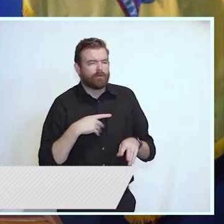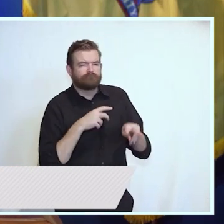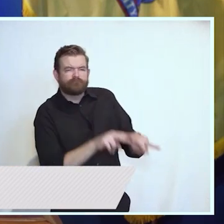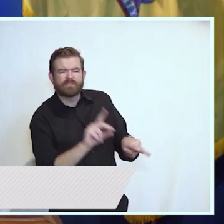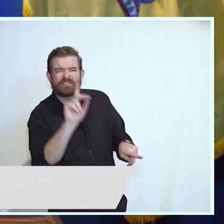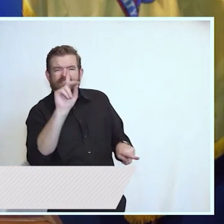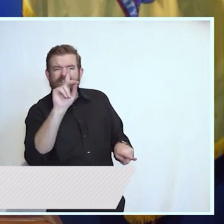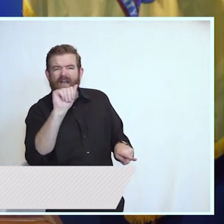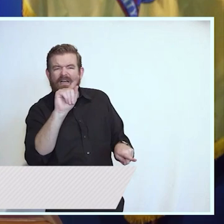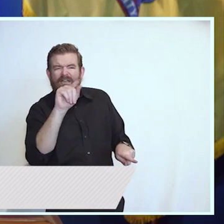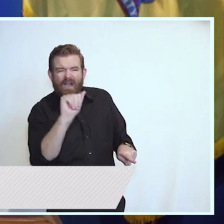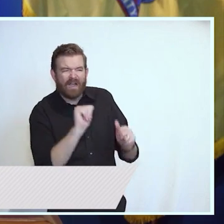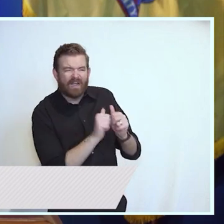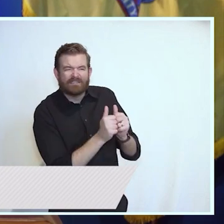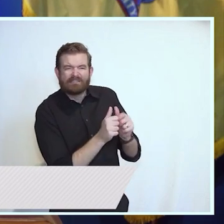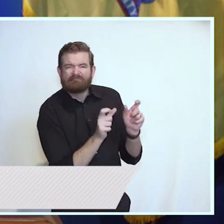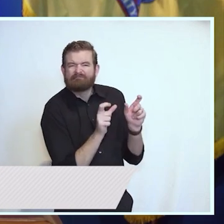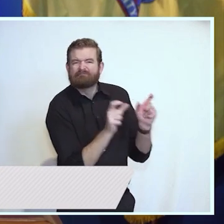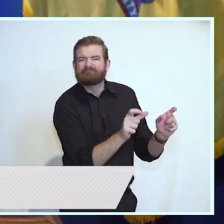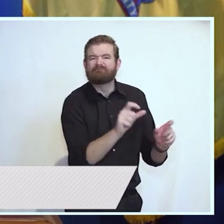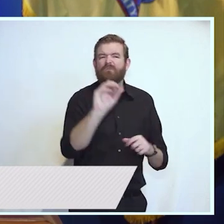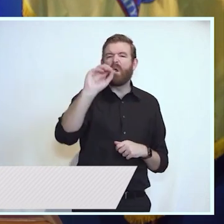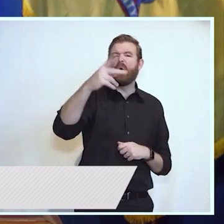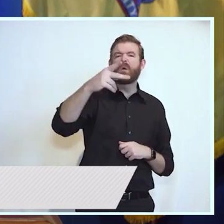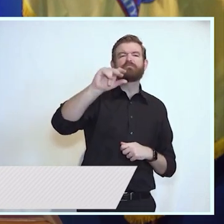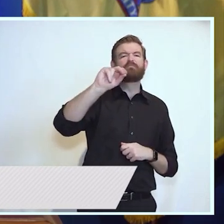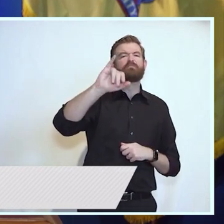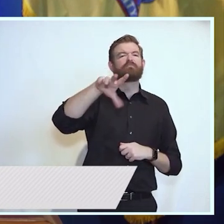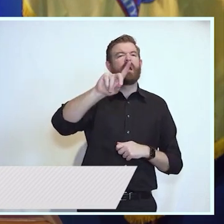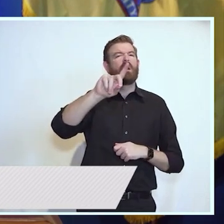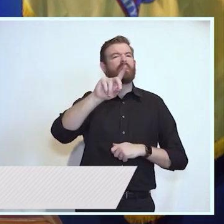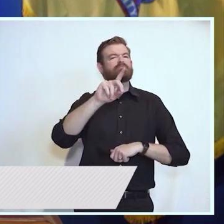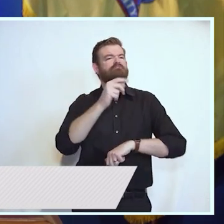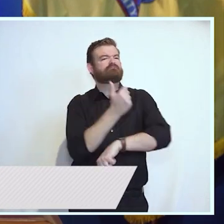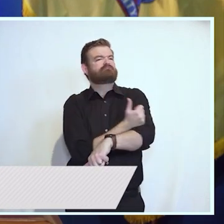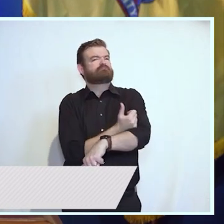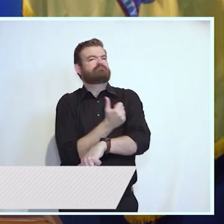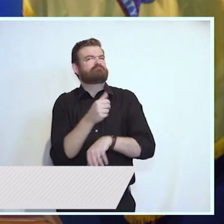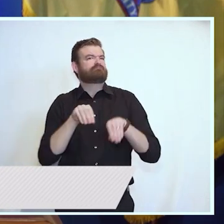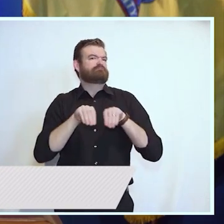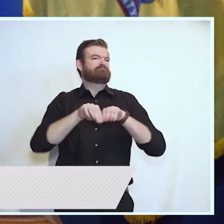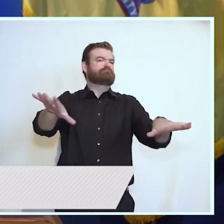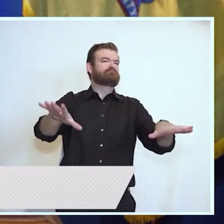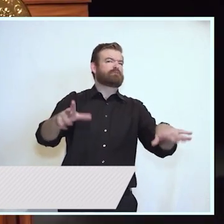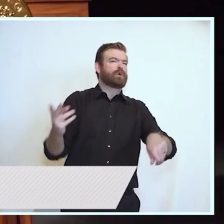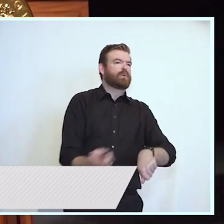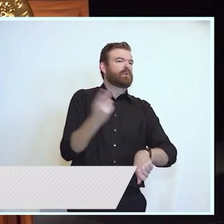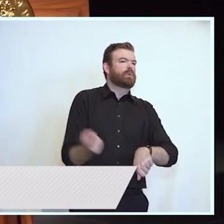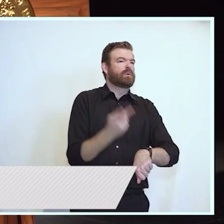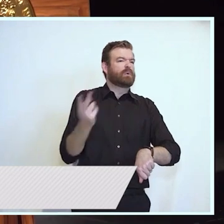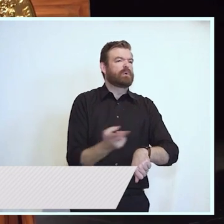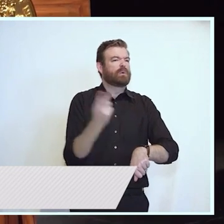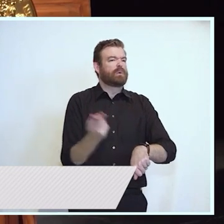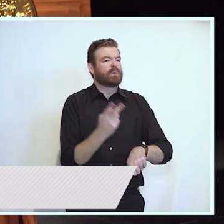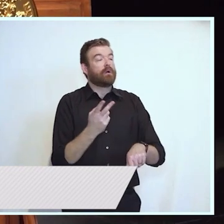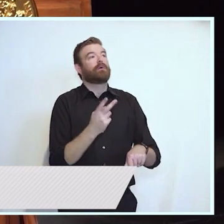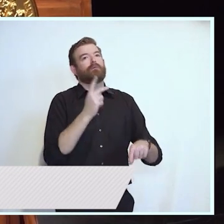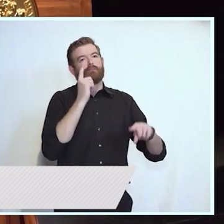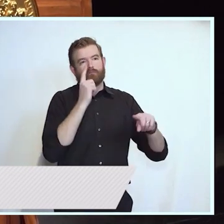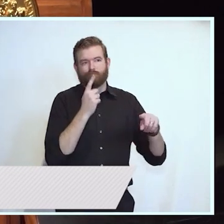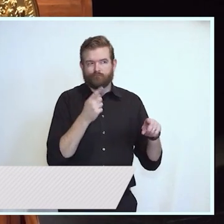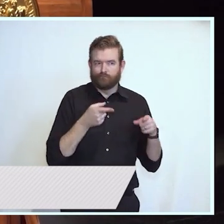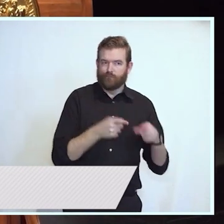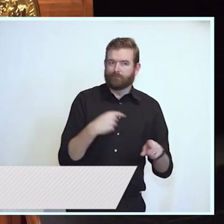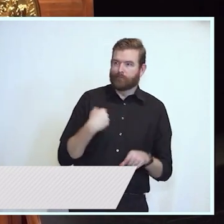tragic ongoing opioid use epidemic even as we fought the coronavirus pandemic. In that, we